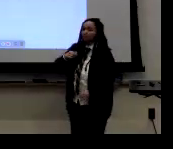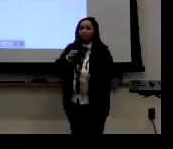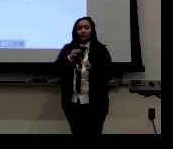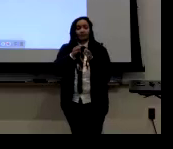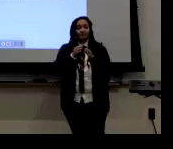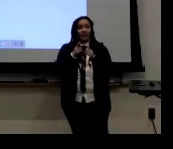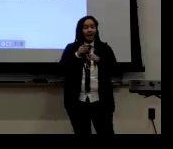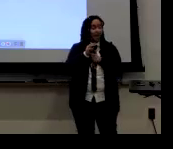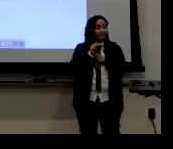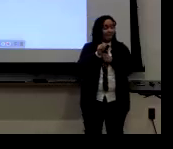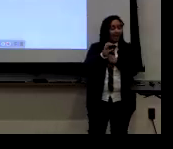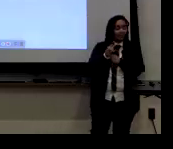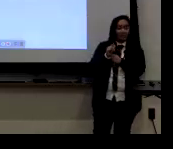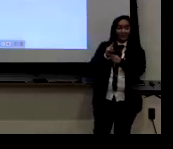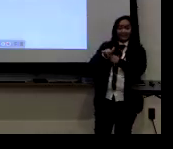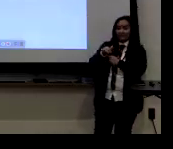masculine signing looks like?